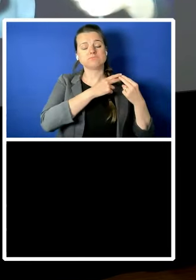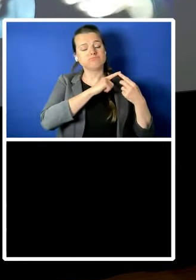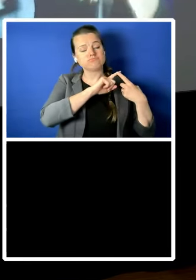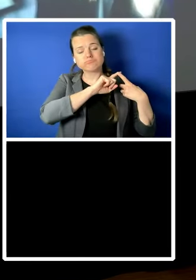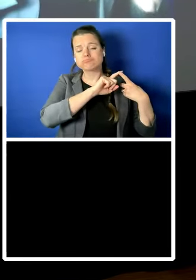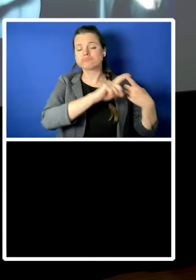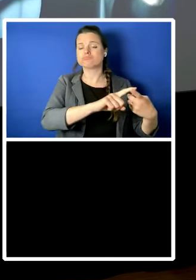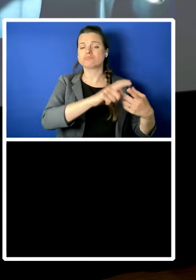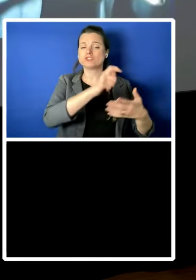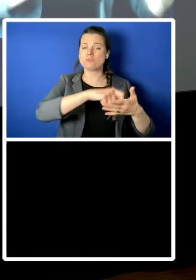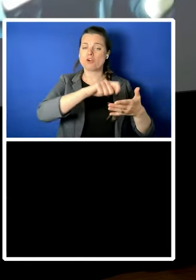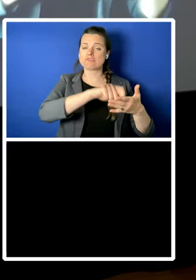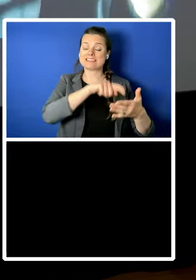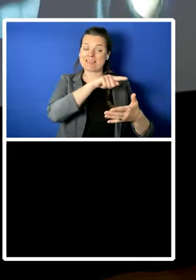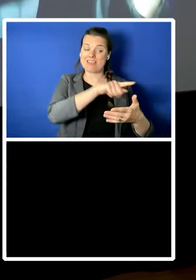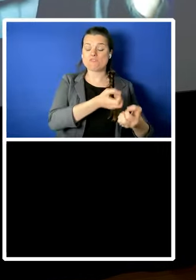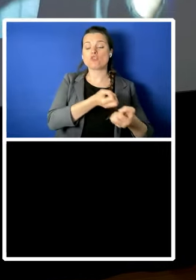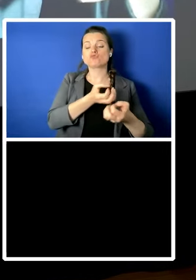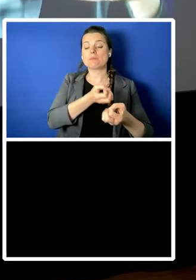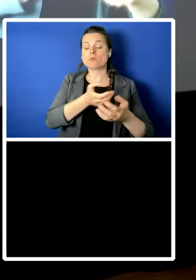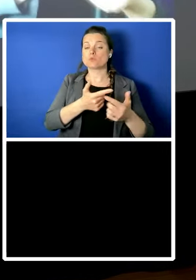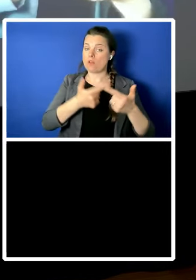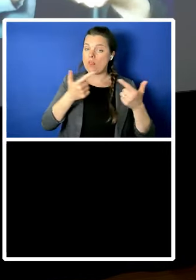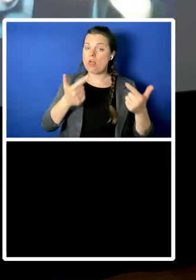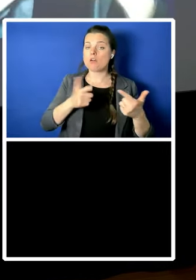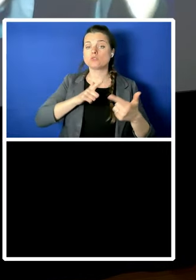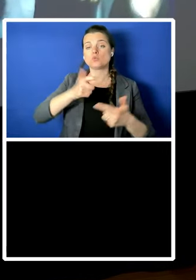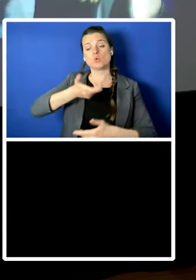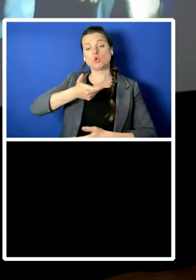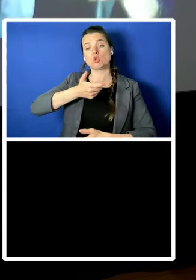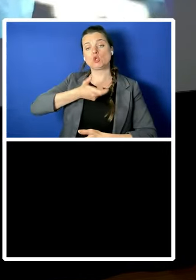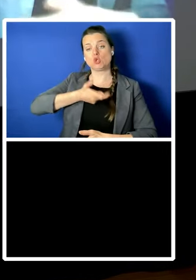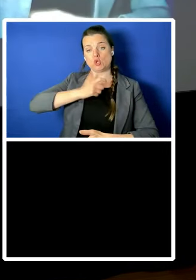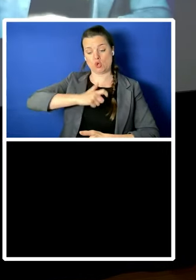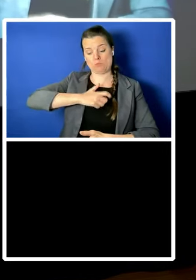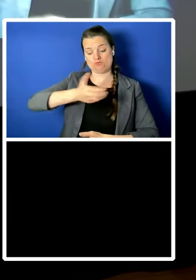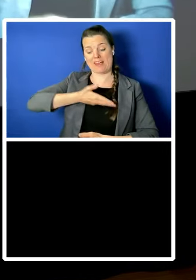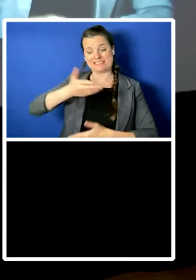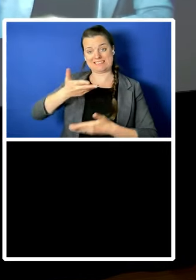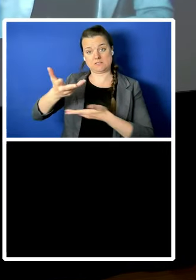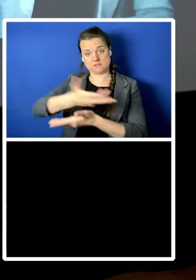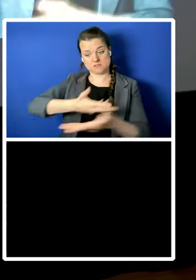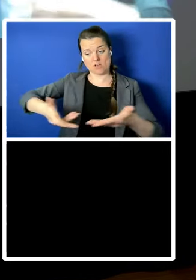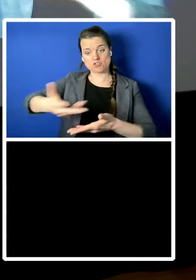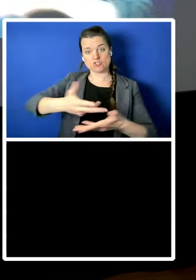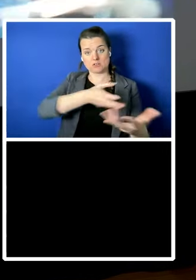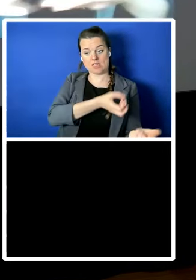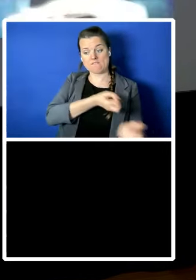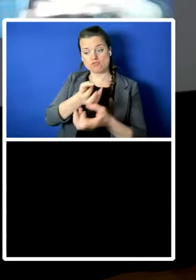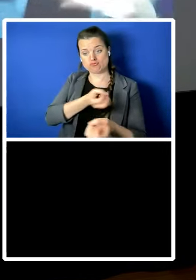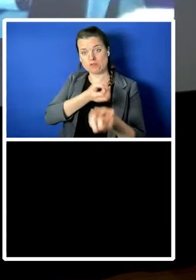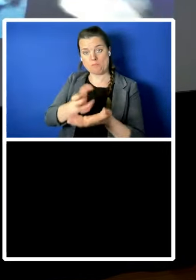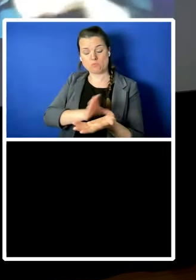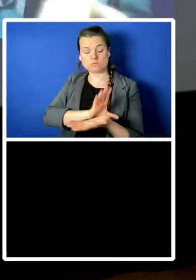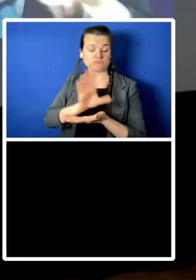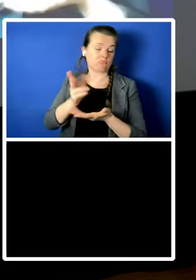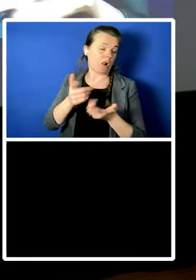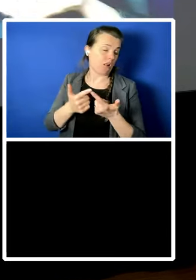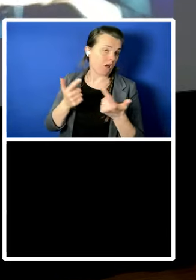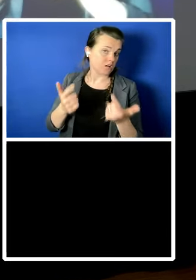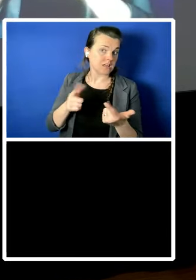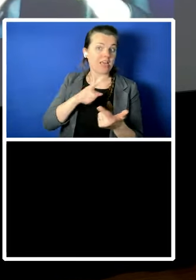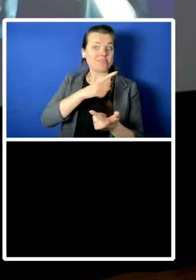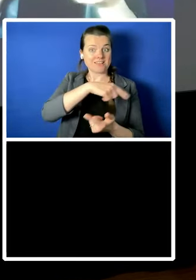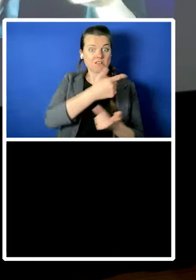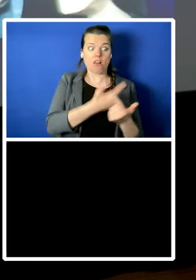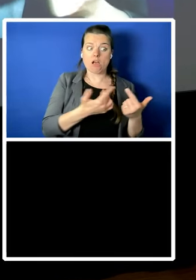rights discourse there are great um people still in that country who are who believe very much in rights and freedoms and one of the revelations